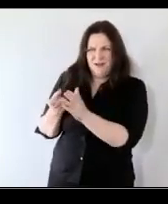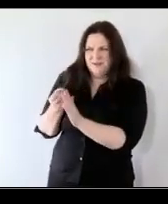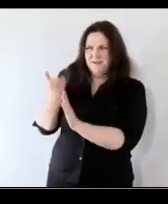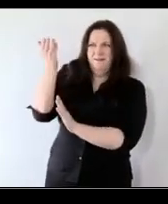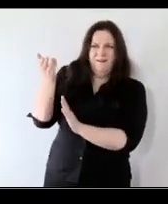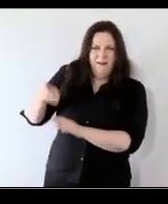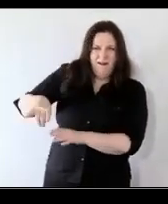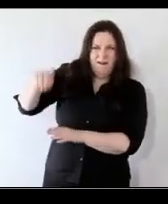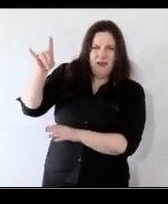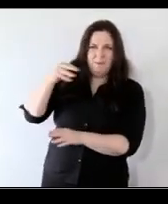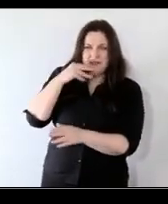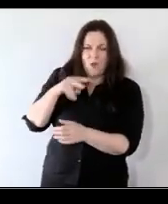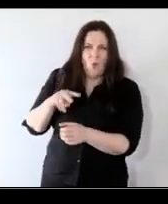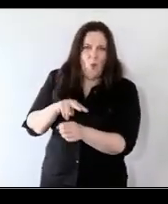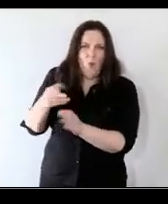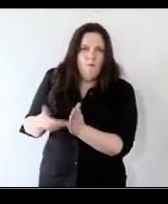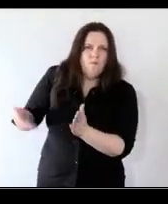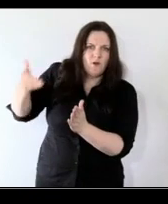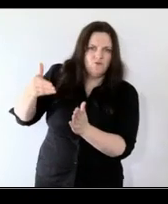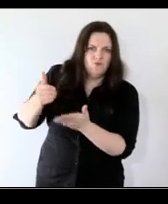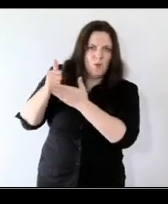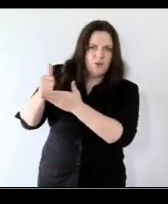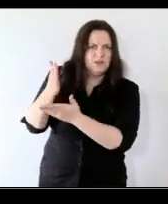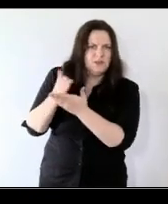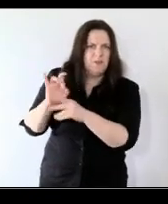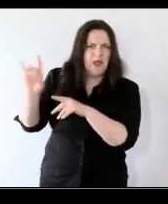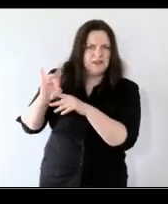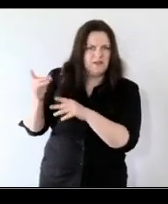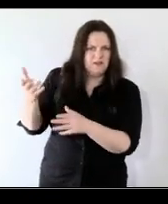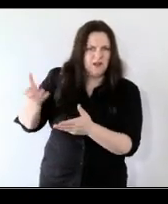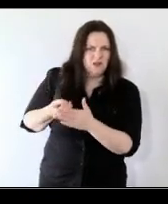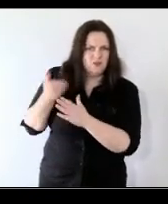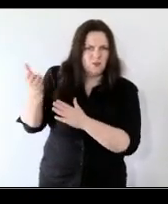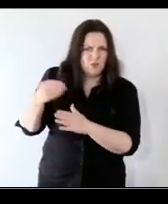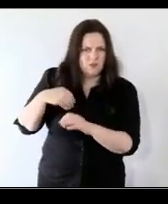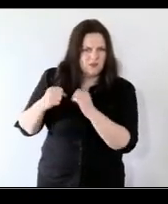don't over reward certain kinds of contribution um